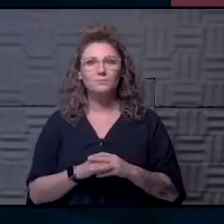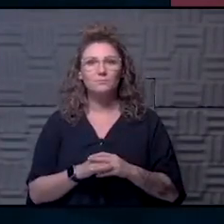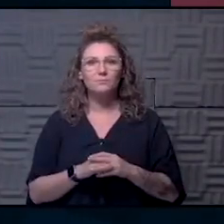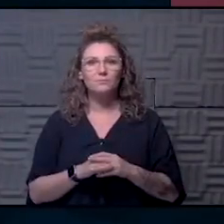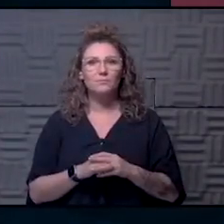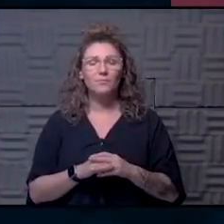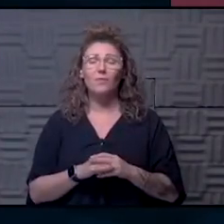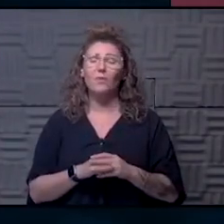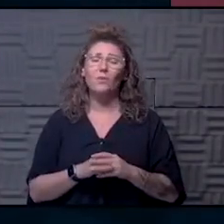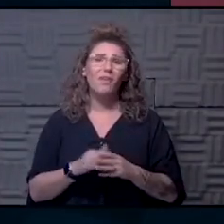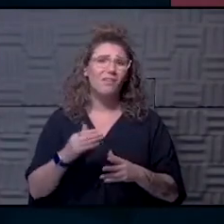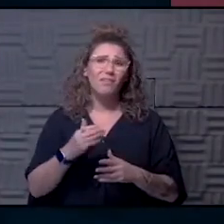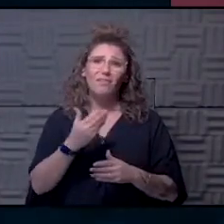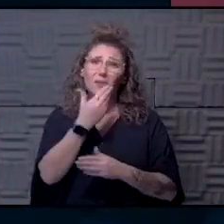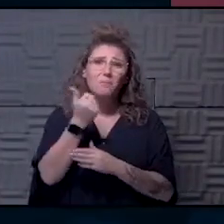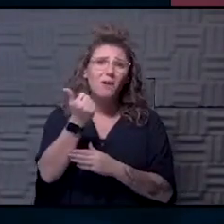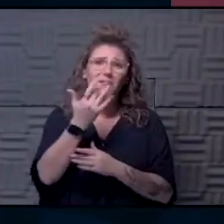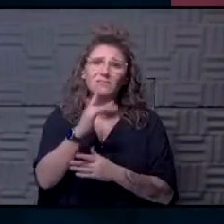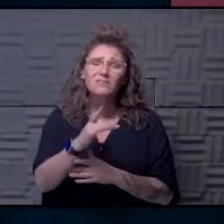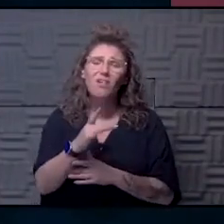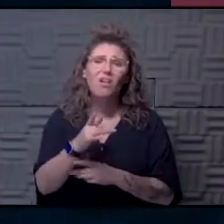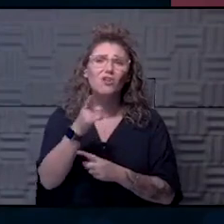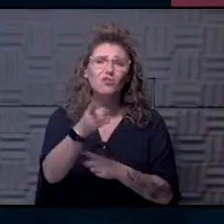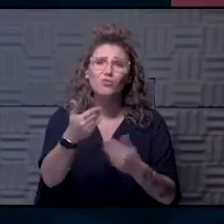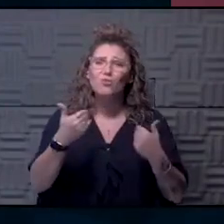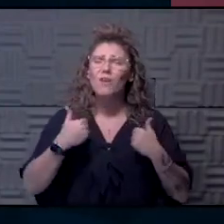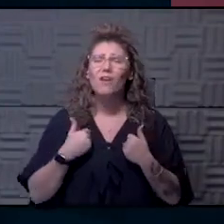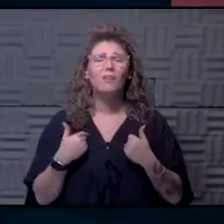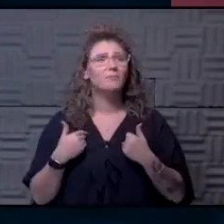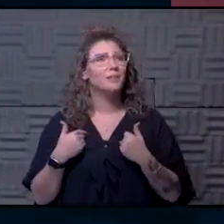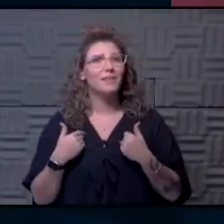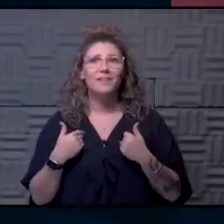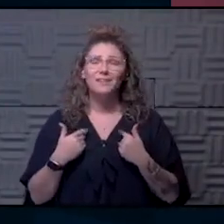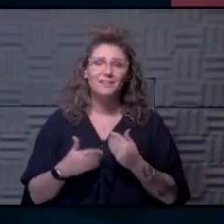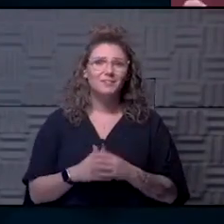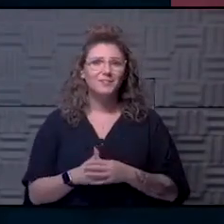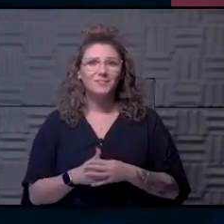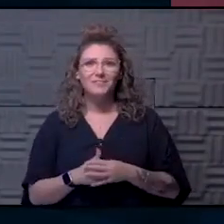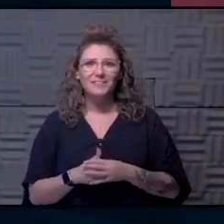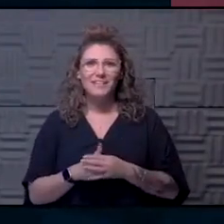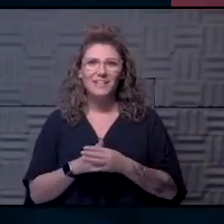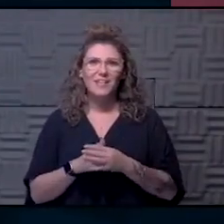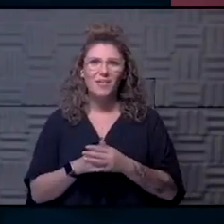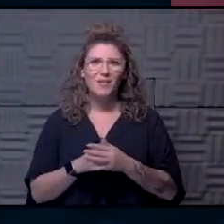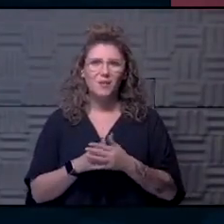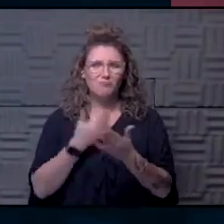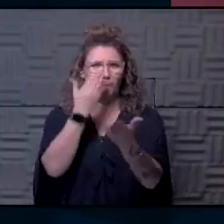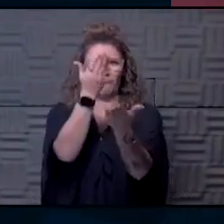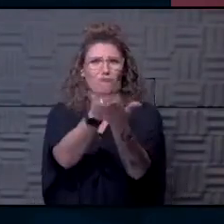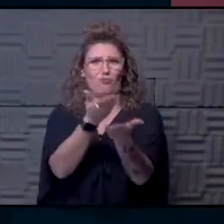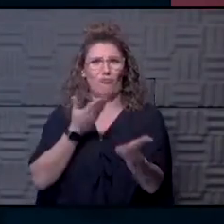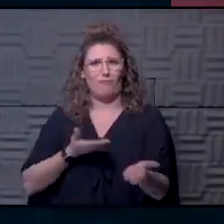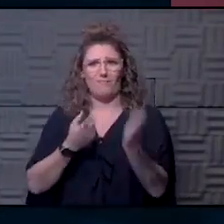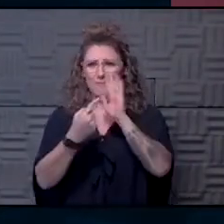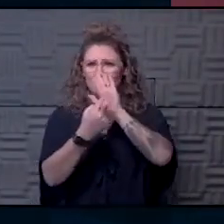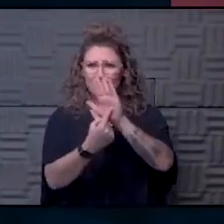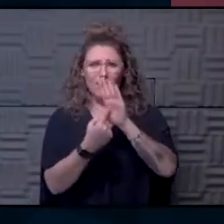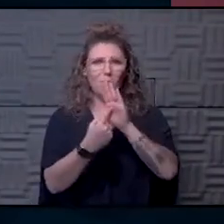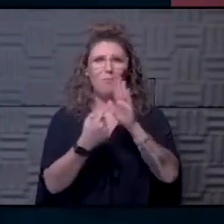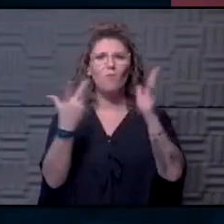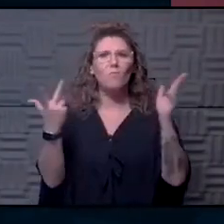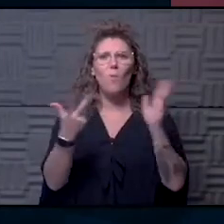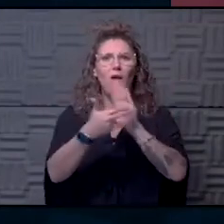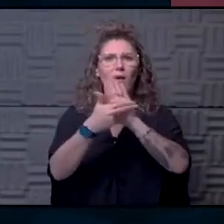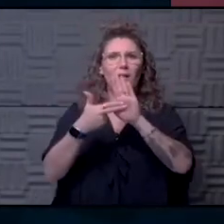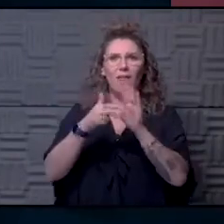Well, best of luck. And you, you, you have been sort of the, the prime example of what long haul means and,